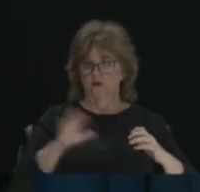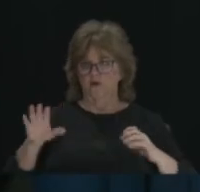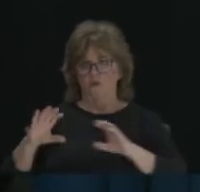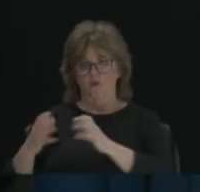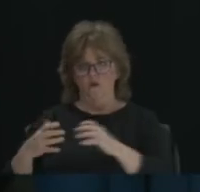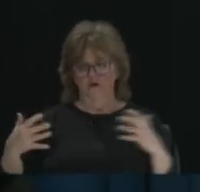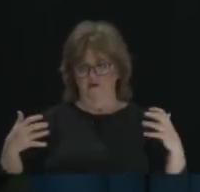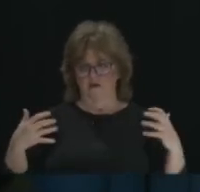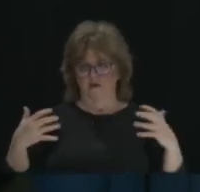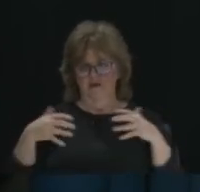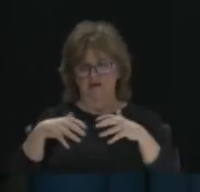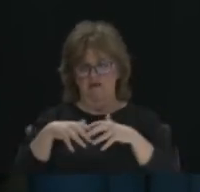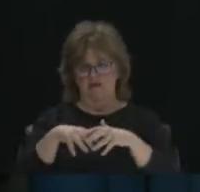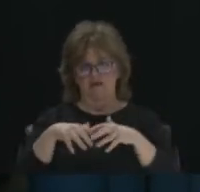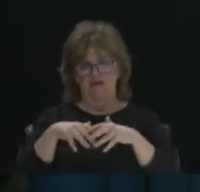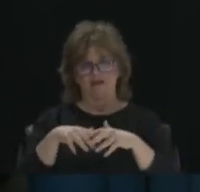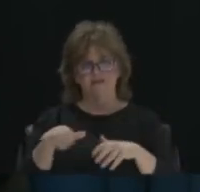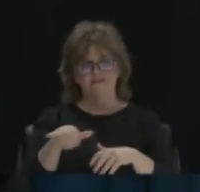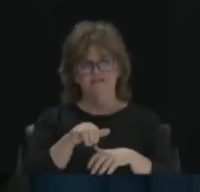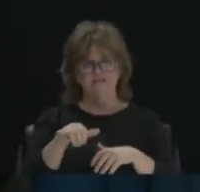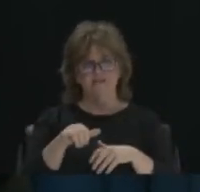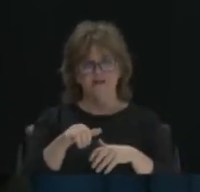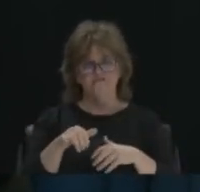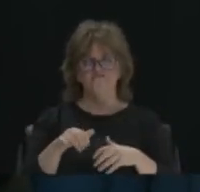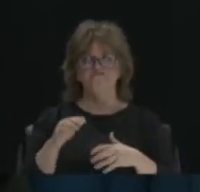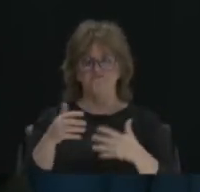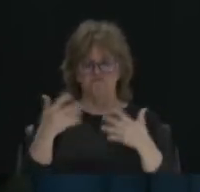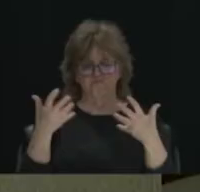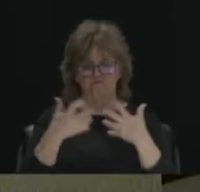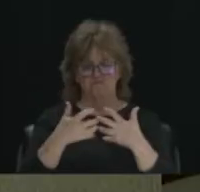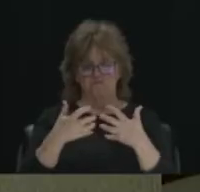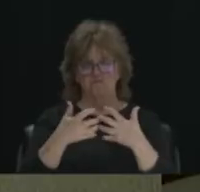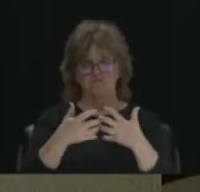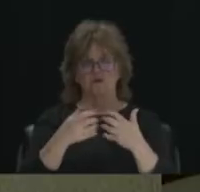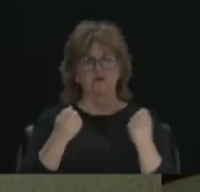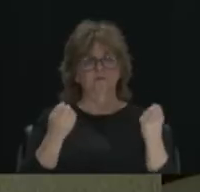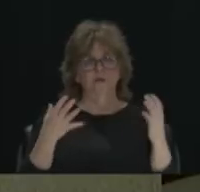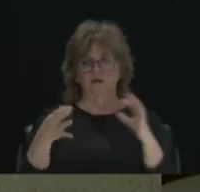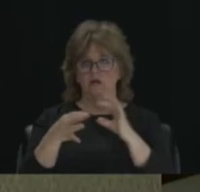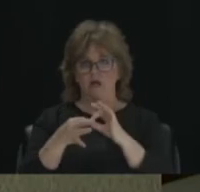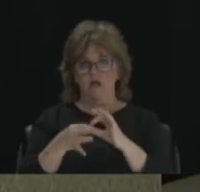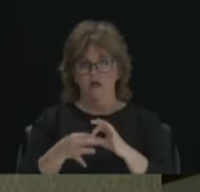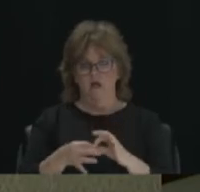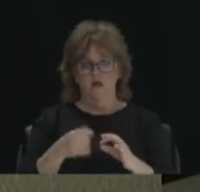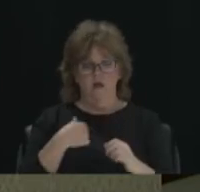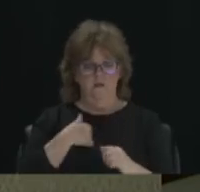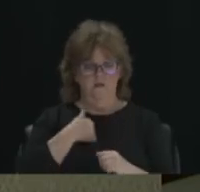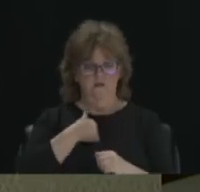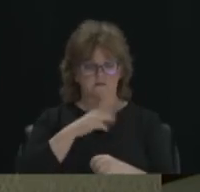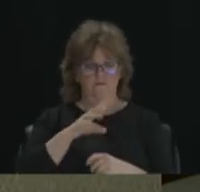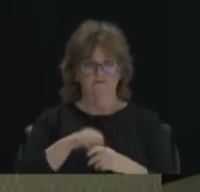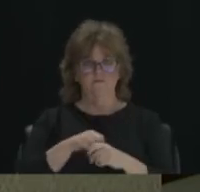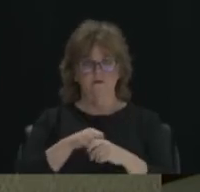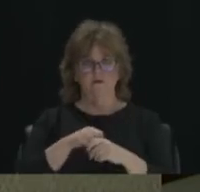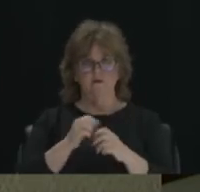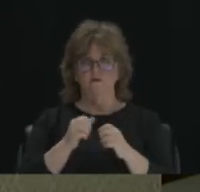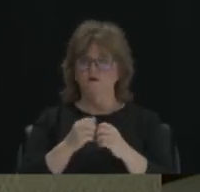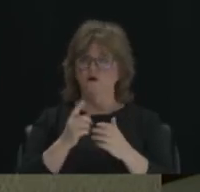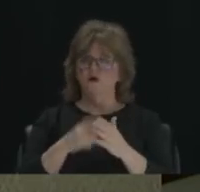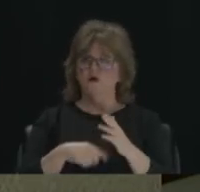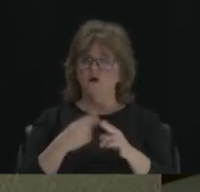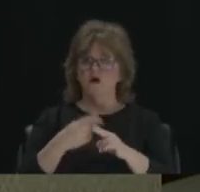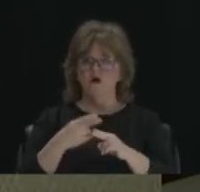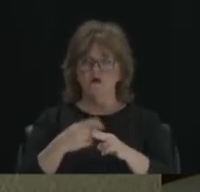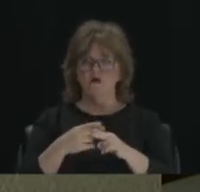league that I represent and belong to. And of course, there's quite a few connections. I'm involved currently with what we call a